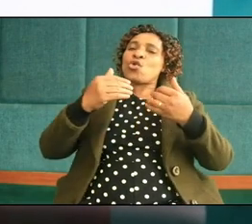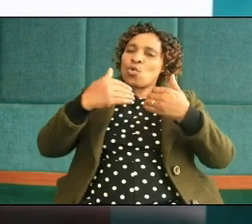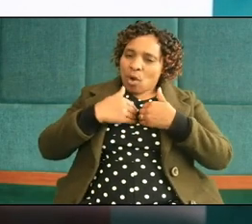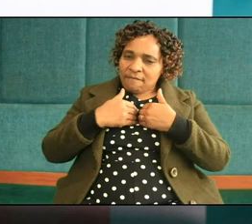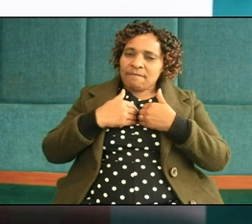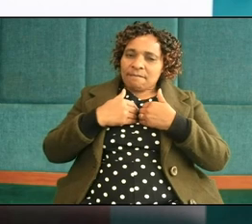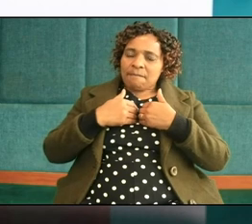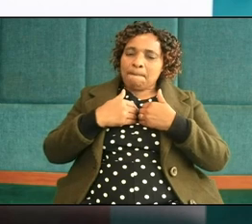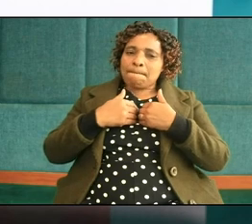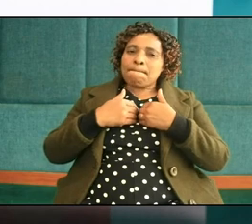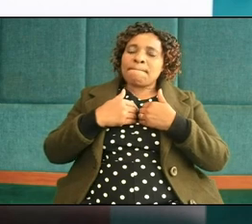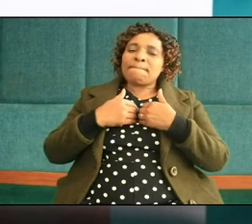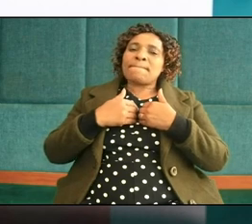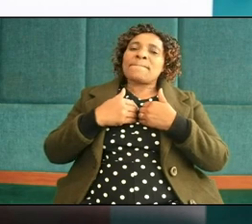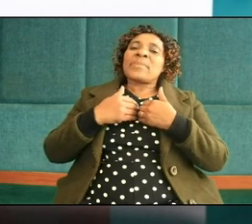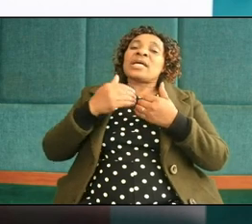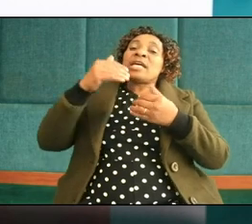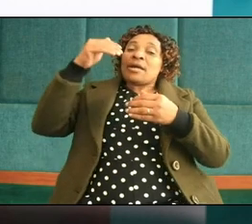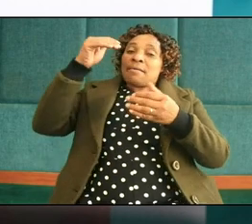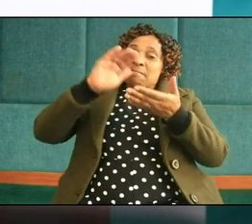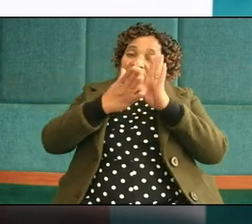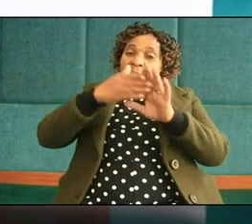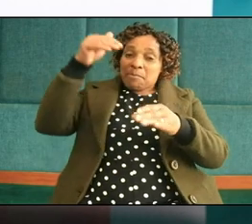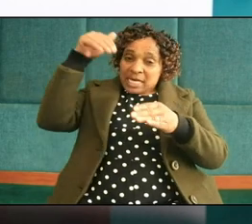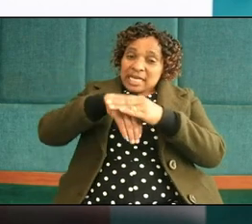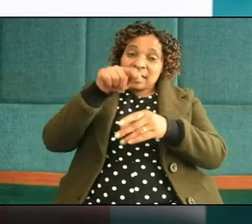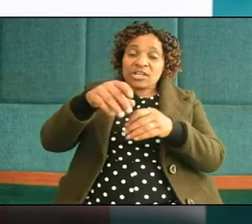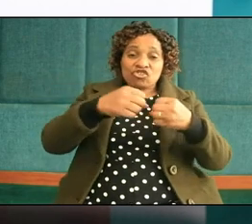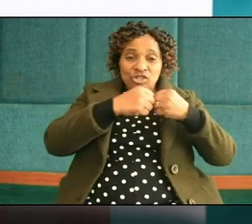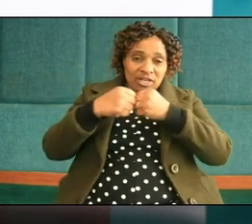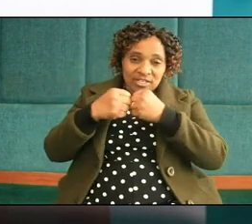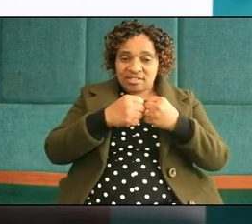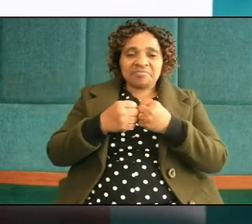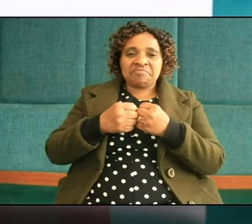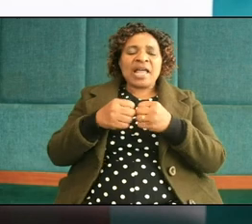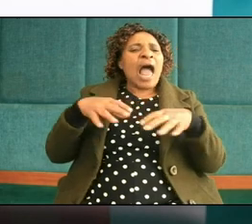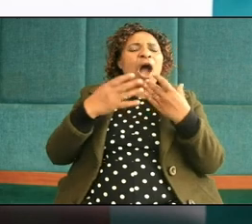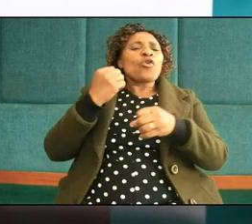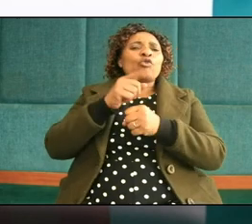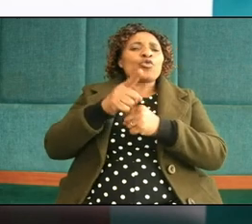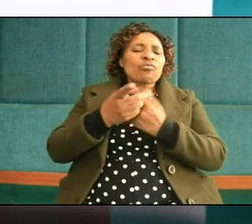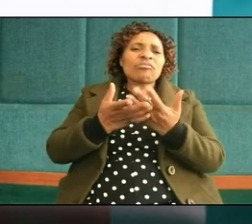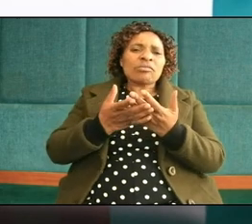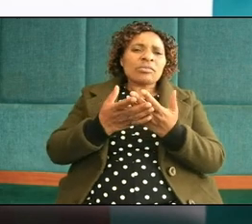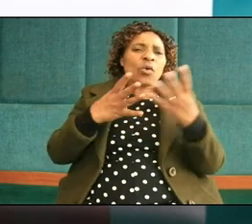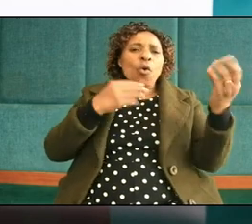in that challenge how do you go about it forgiving